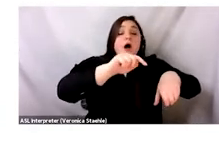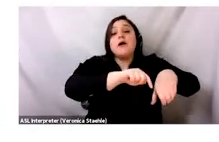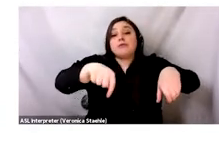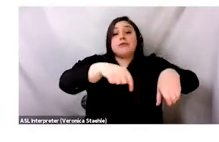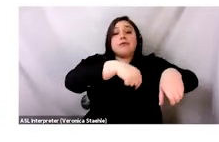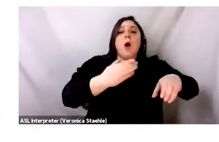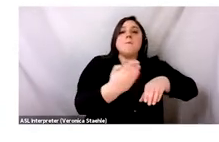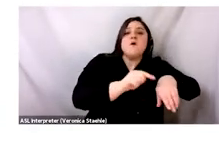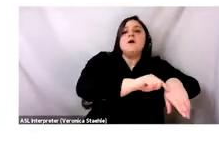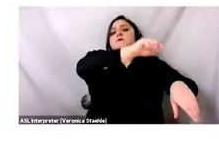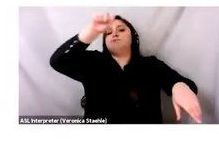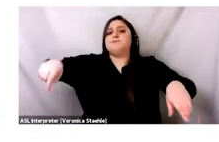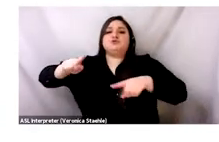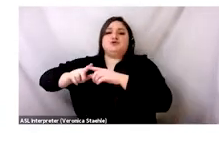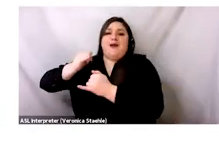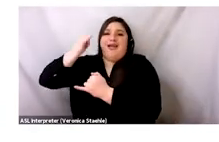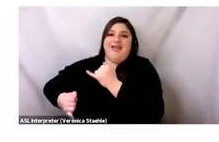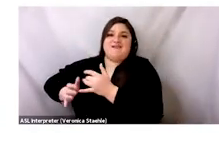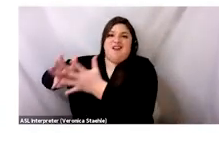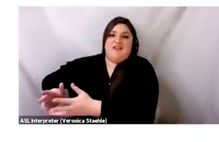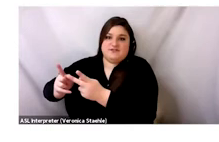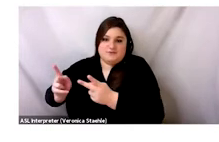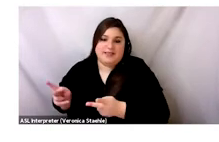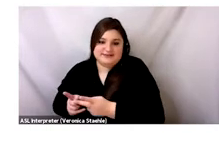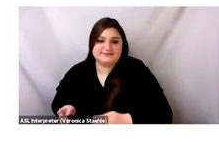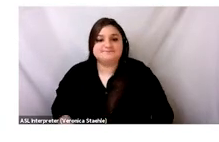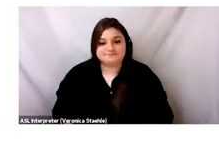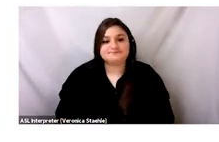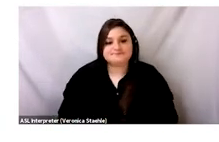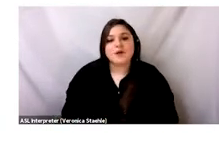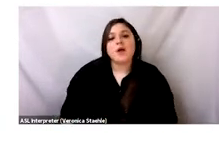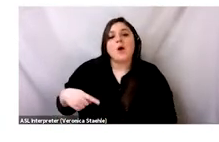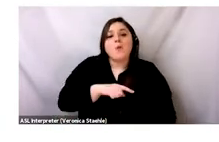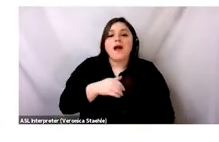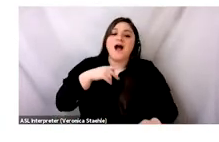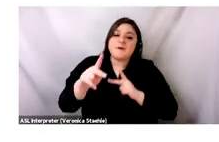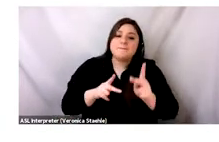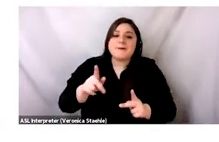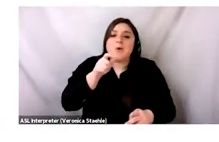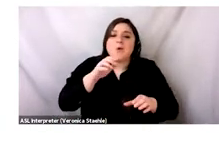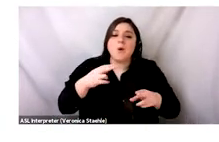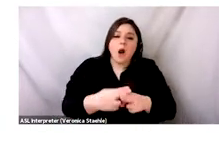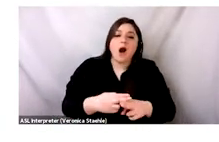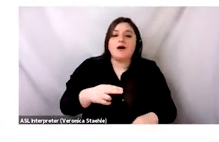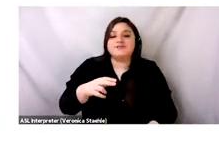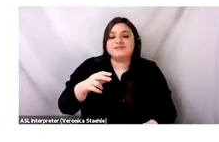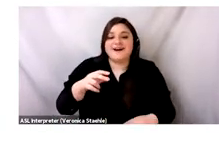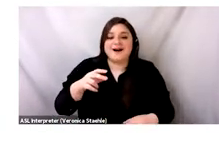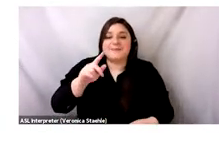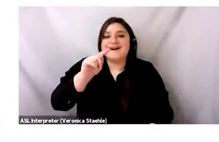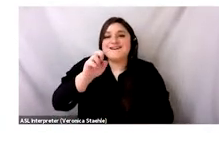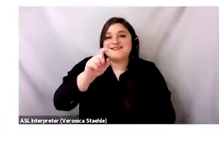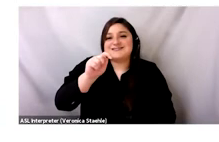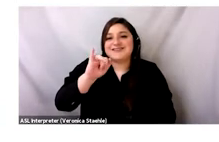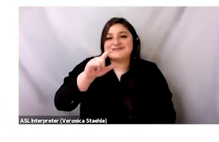destination. And then there are the textile recyclers, which textile recyclers today are mostly producing industrial